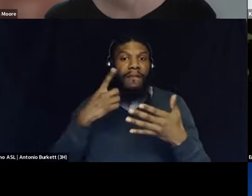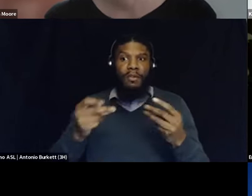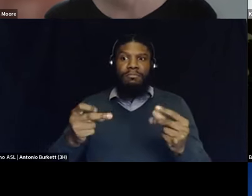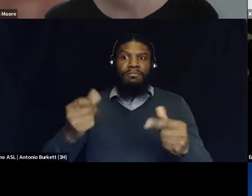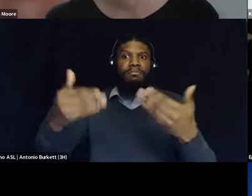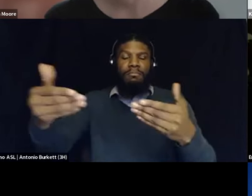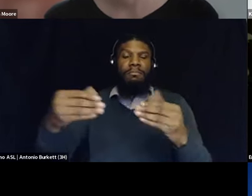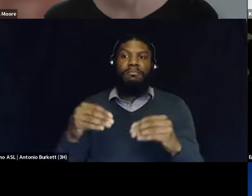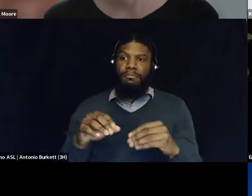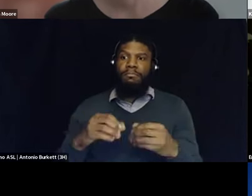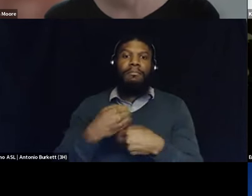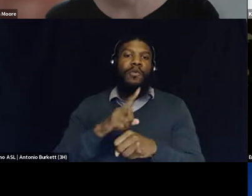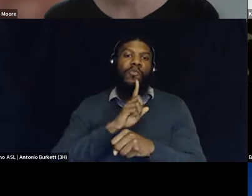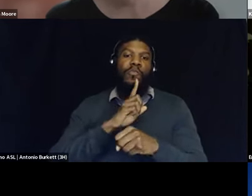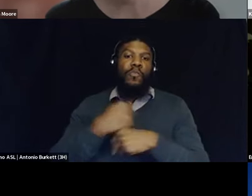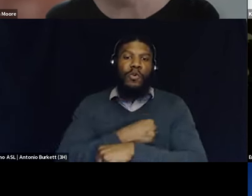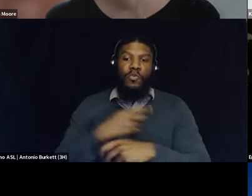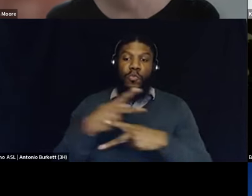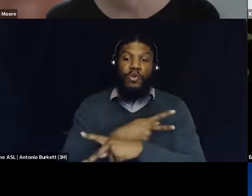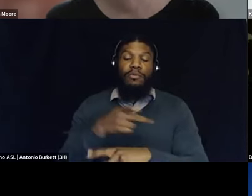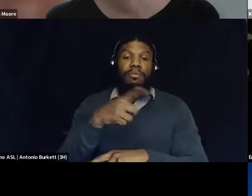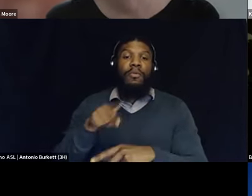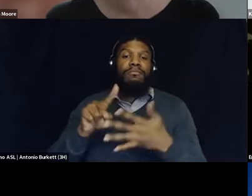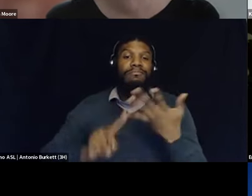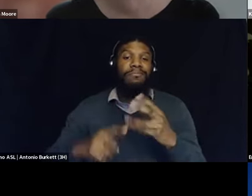those problems. So very excited to be here with all of y'all.